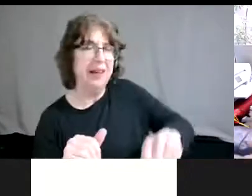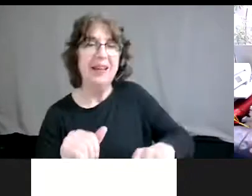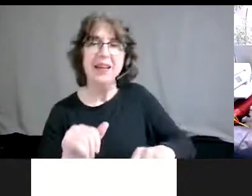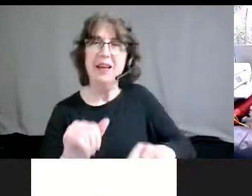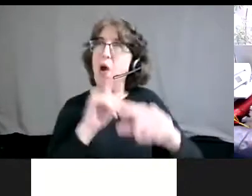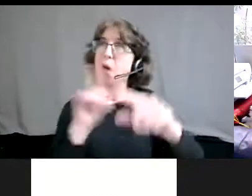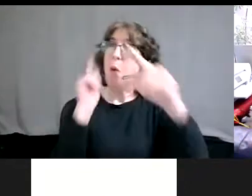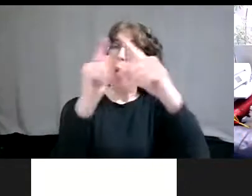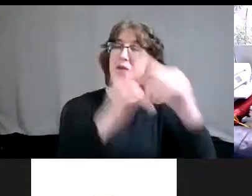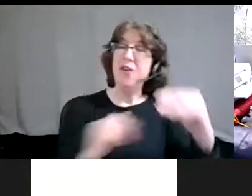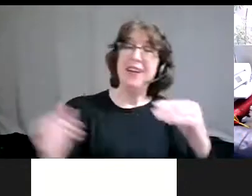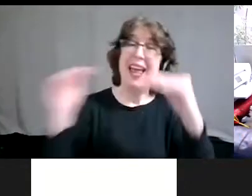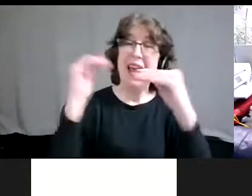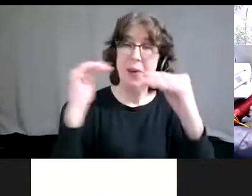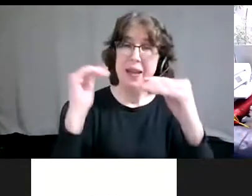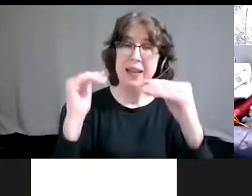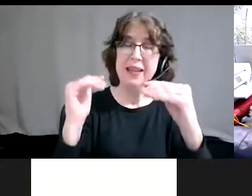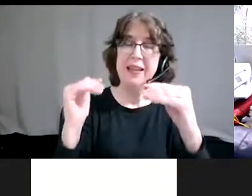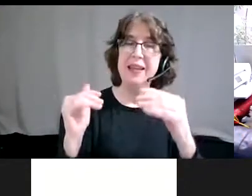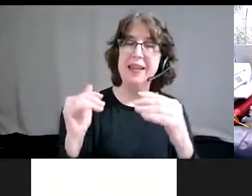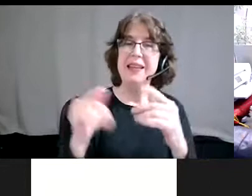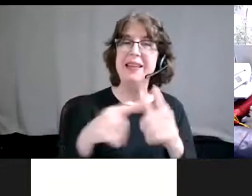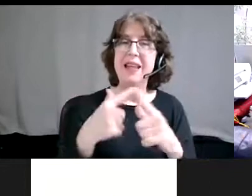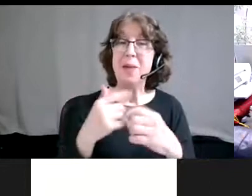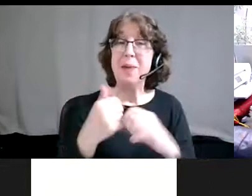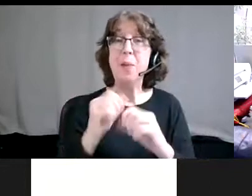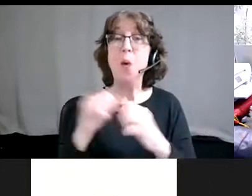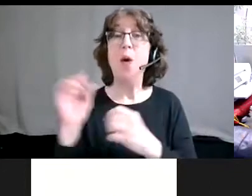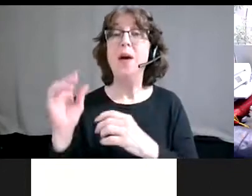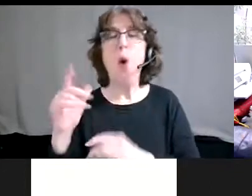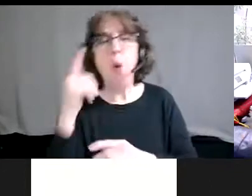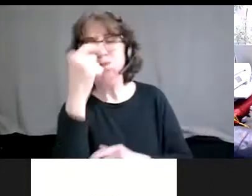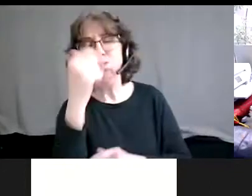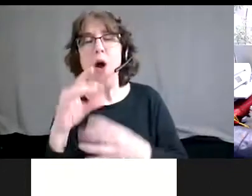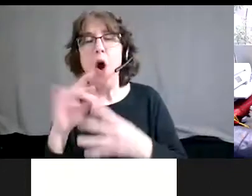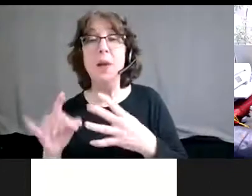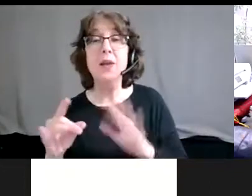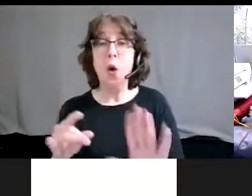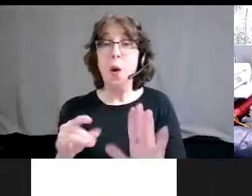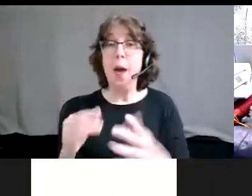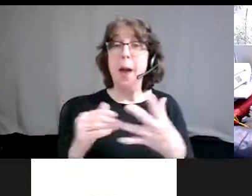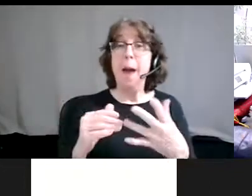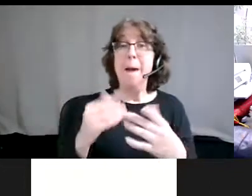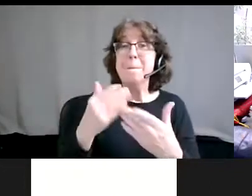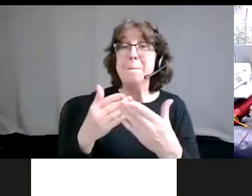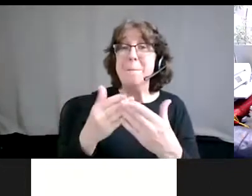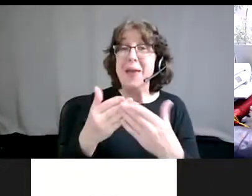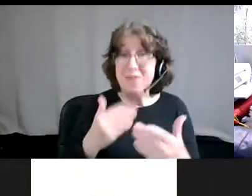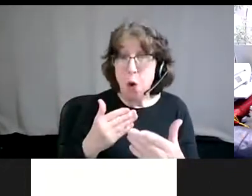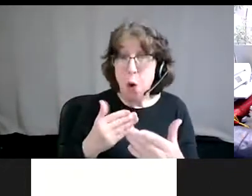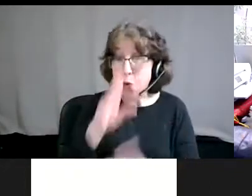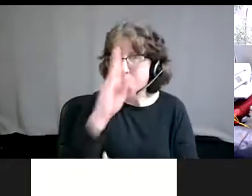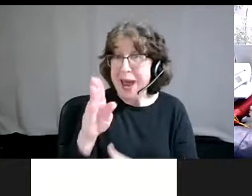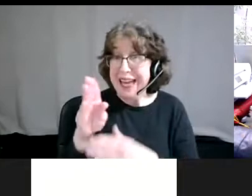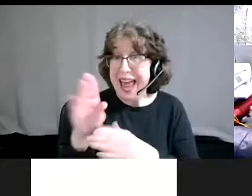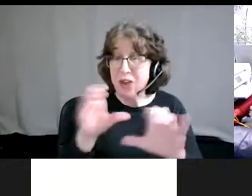set for ourselves actionable. So then what's important before direct action is detoxification. And let me explain what